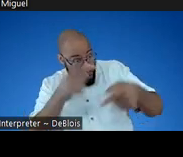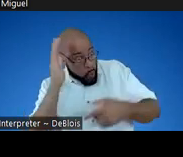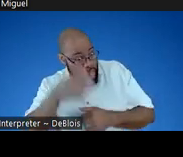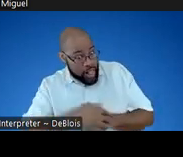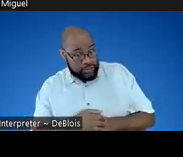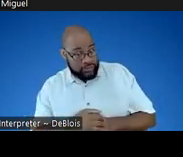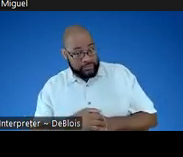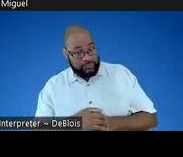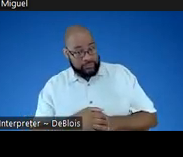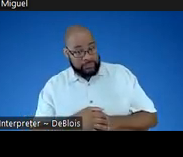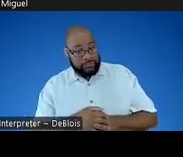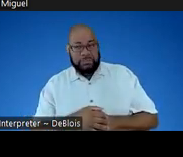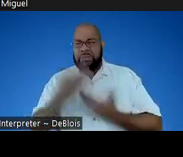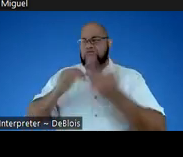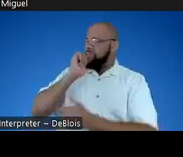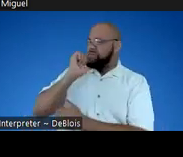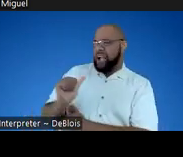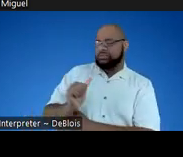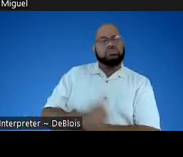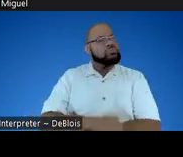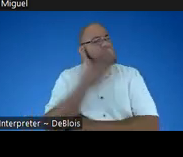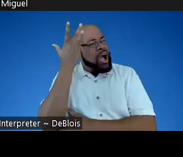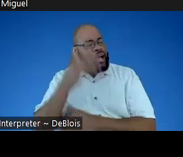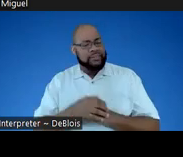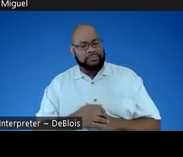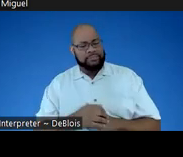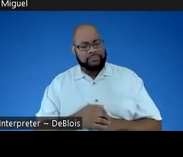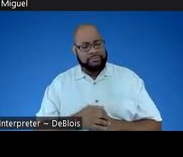Uh, maybe not. Why? Let's see.